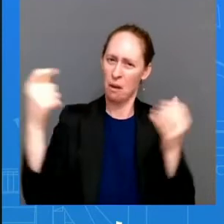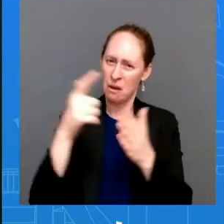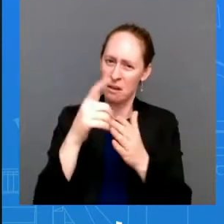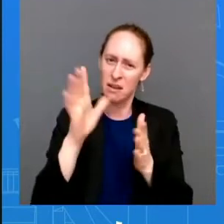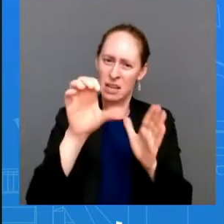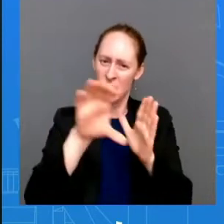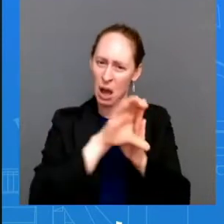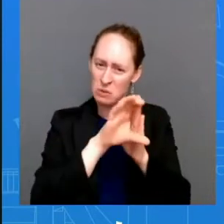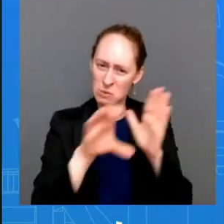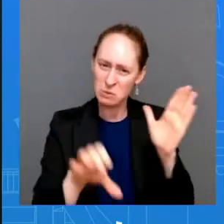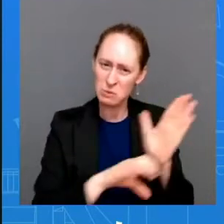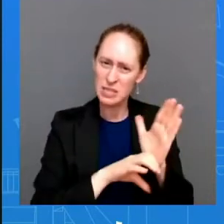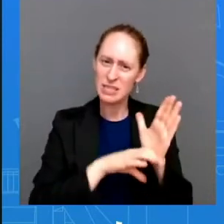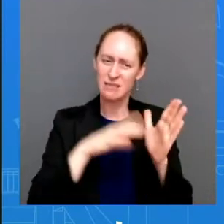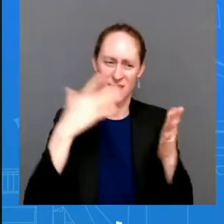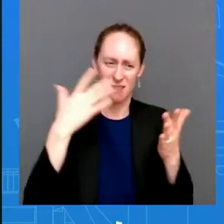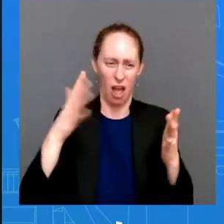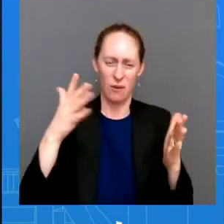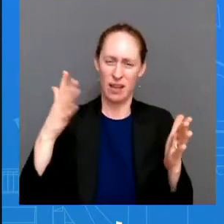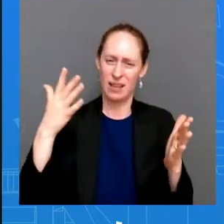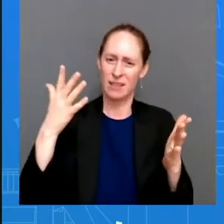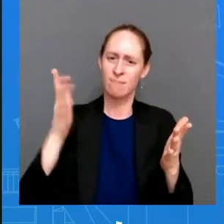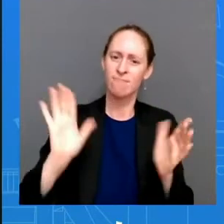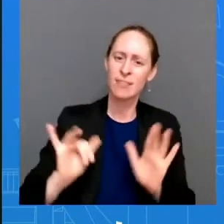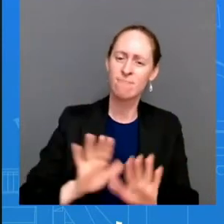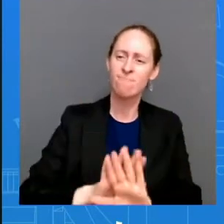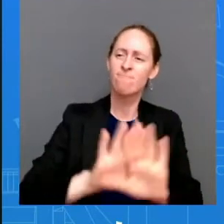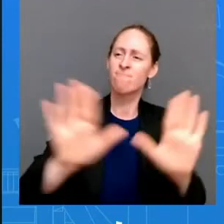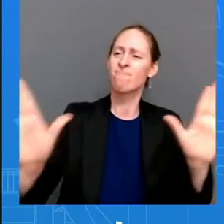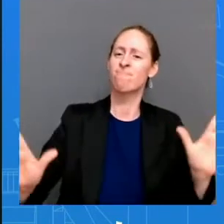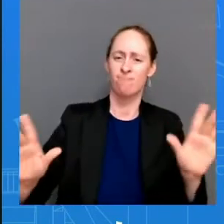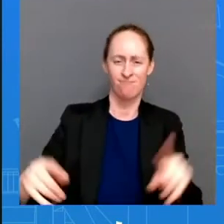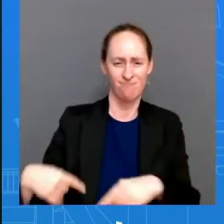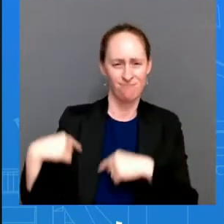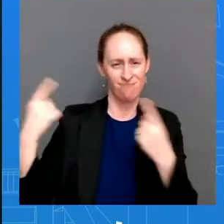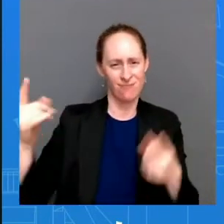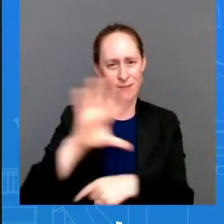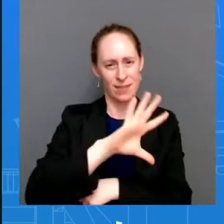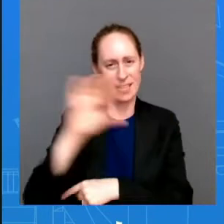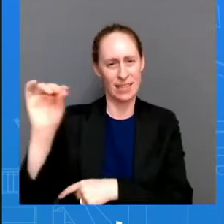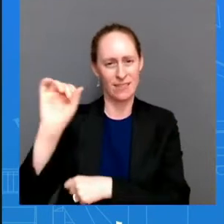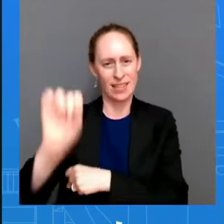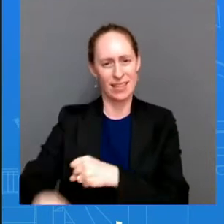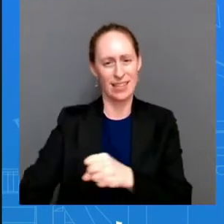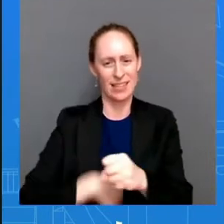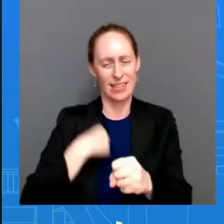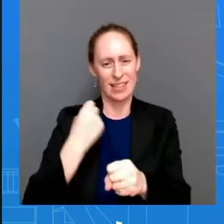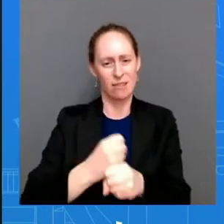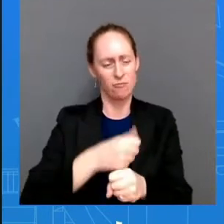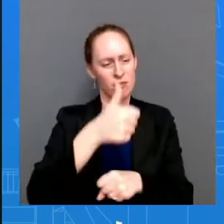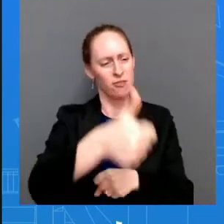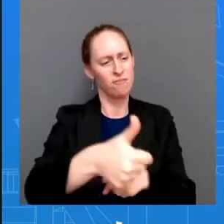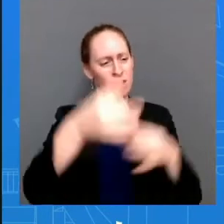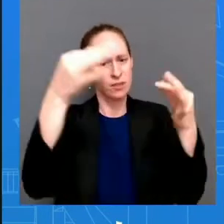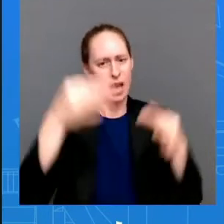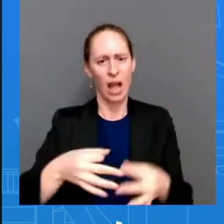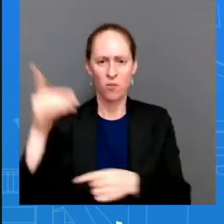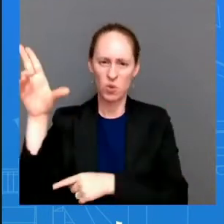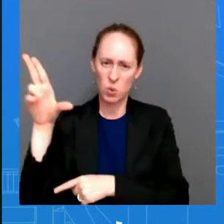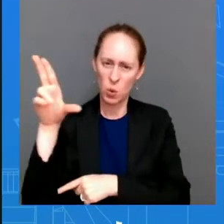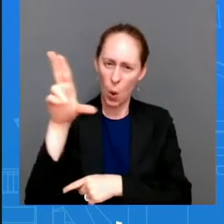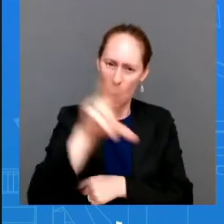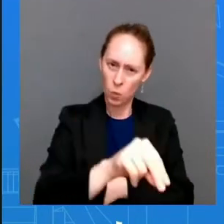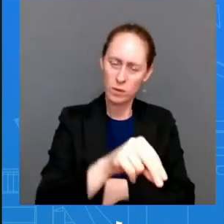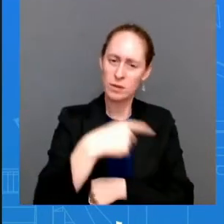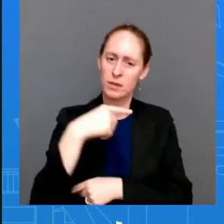right that women had to make a decision on their bodies and how they want to start their families. And so the President has been very clear that he's going